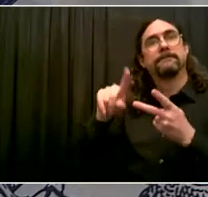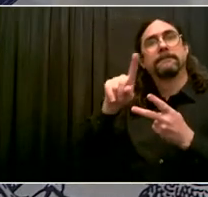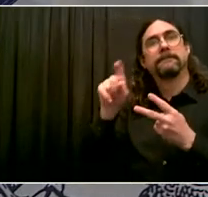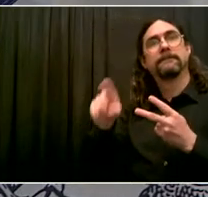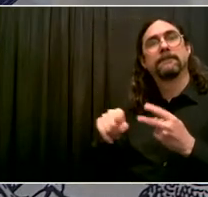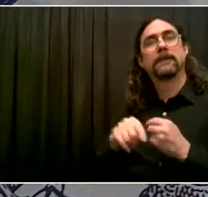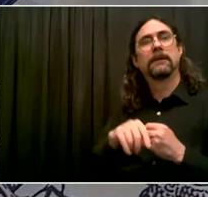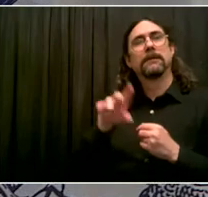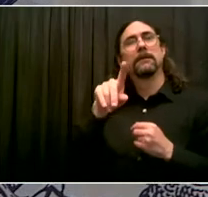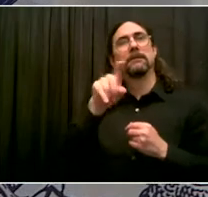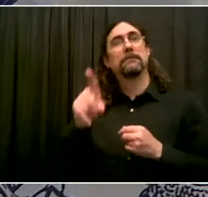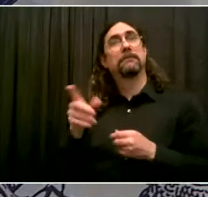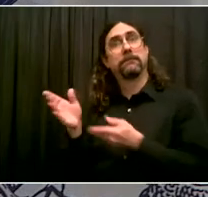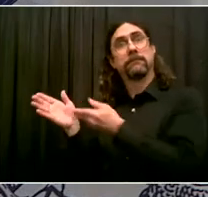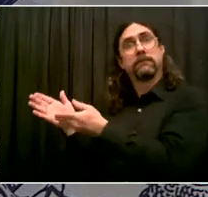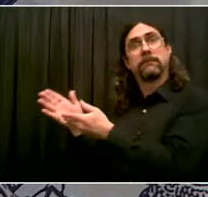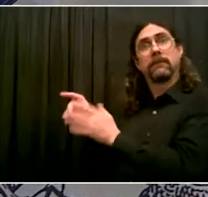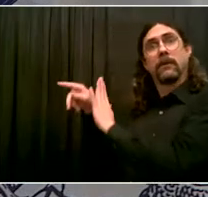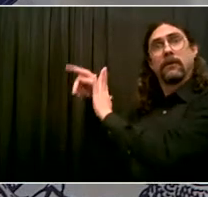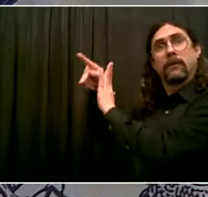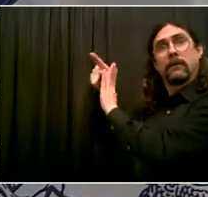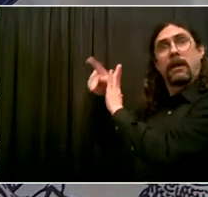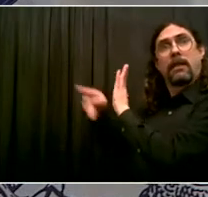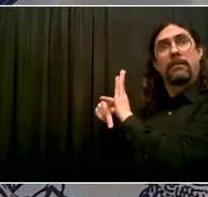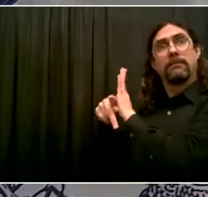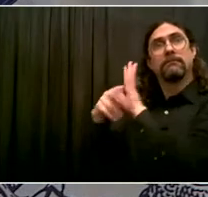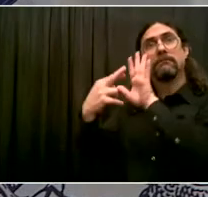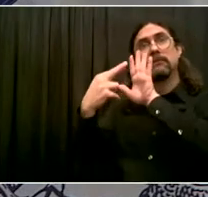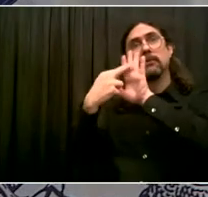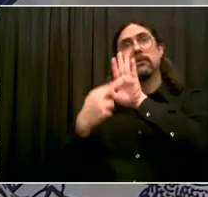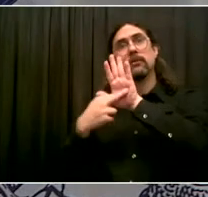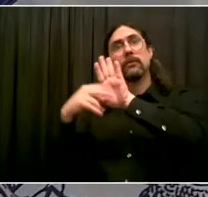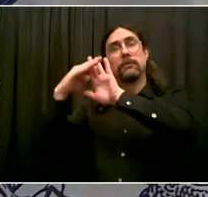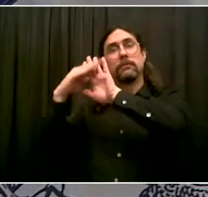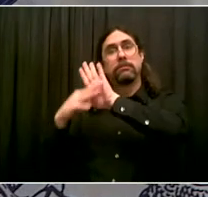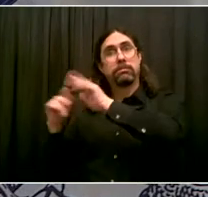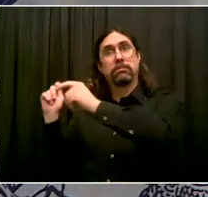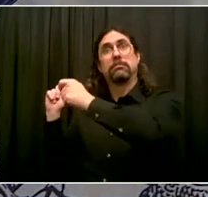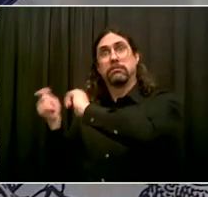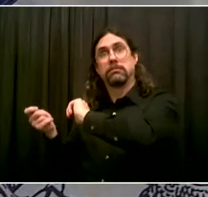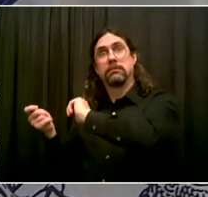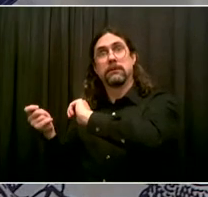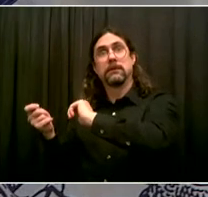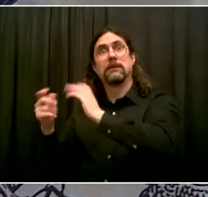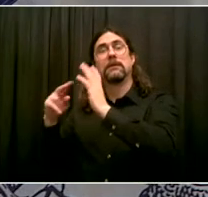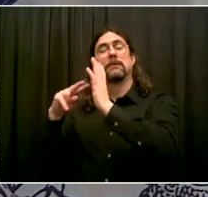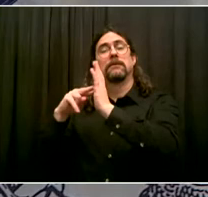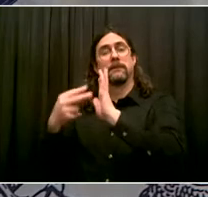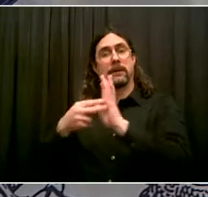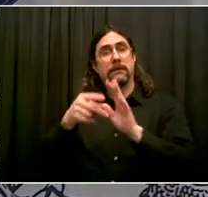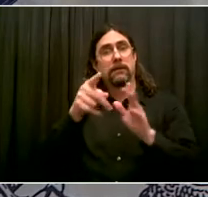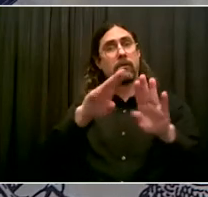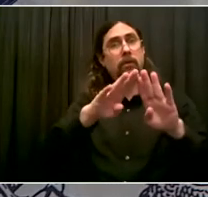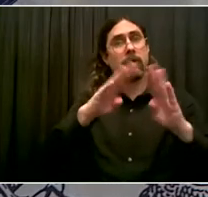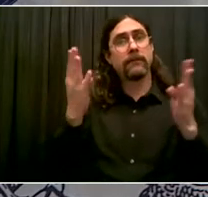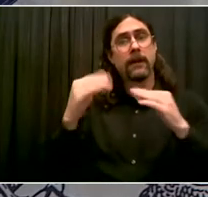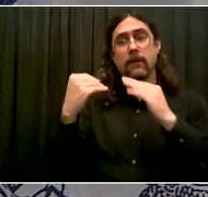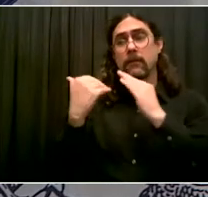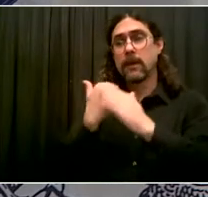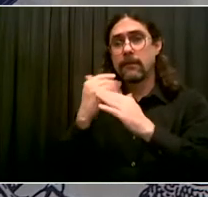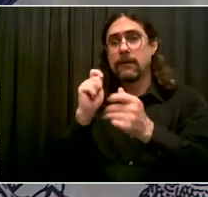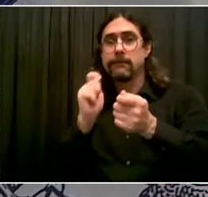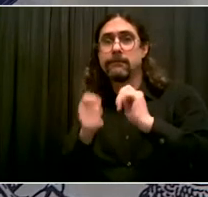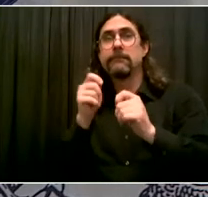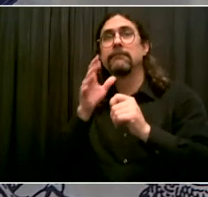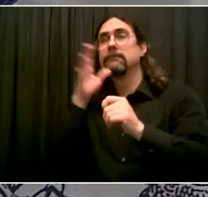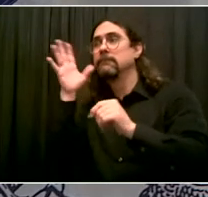for families. And also, do you have updated numbers how many teachers have been vaccinated thus far? Because it sounds like the U of T